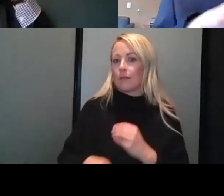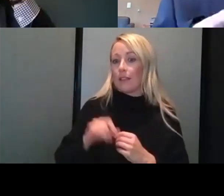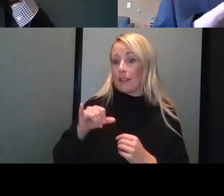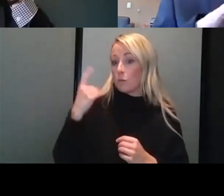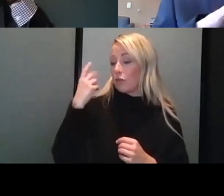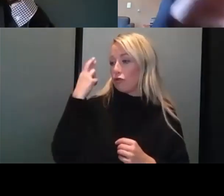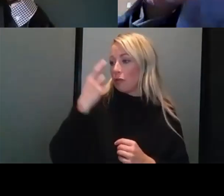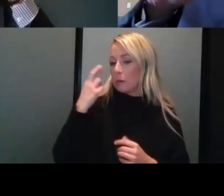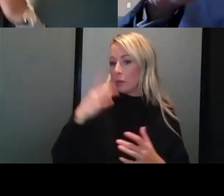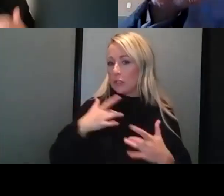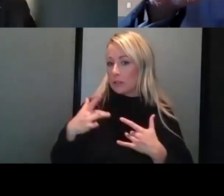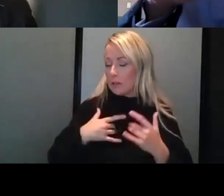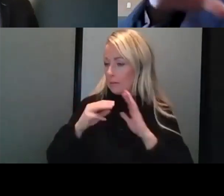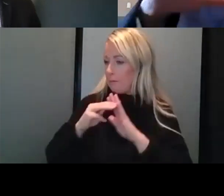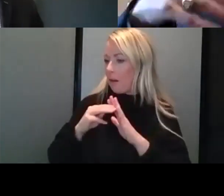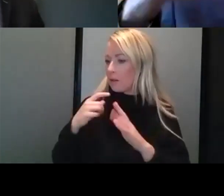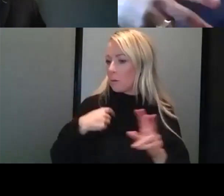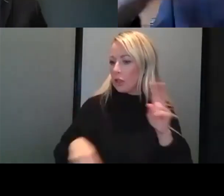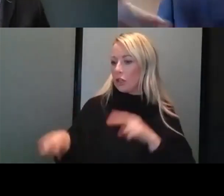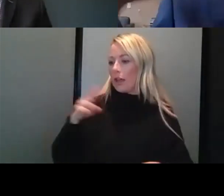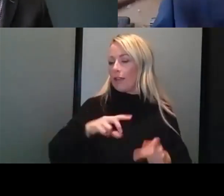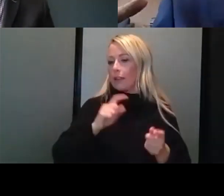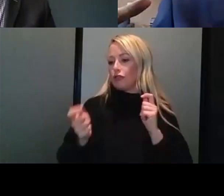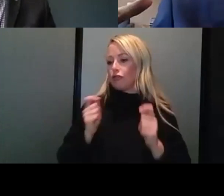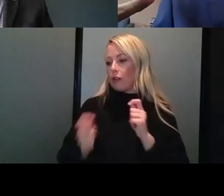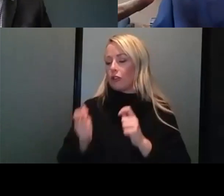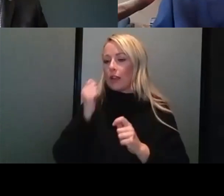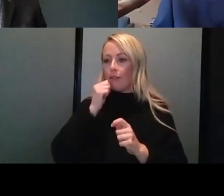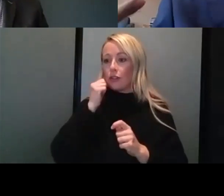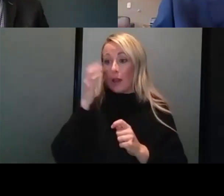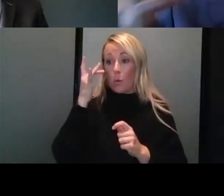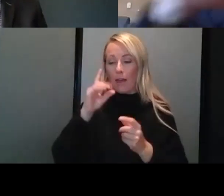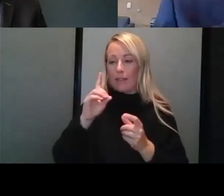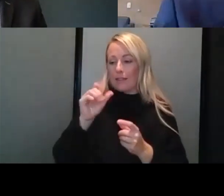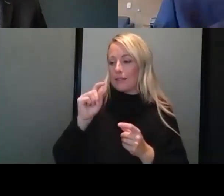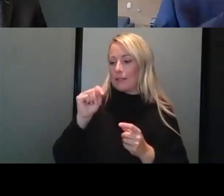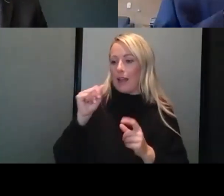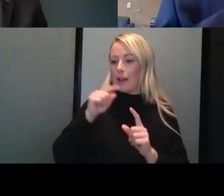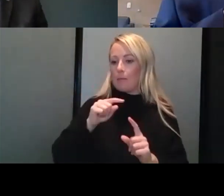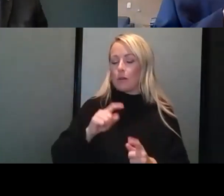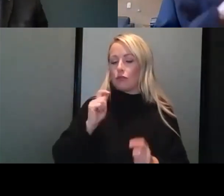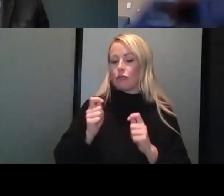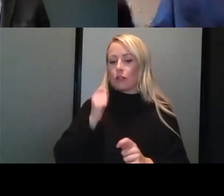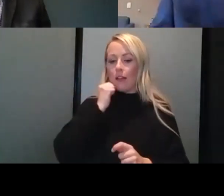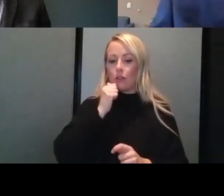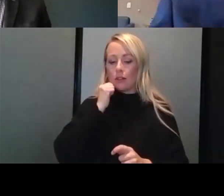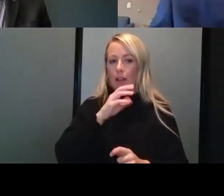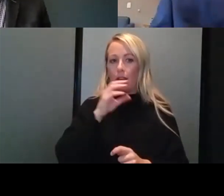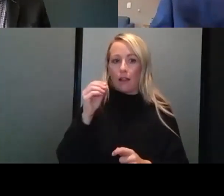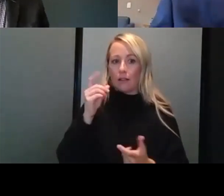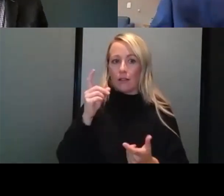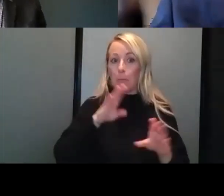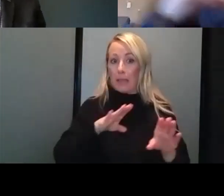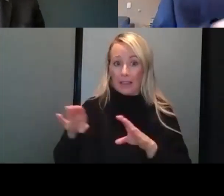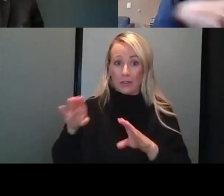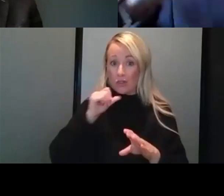concerned. So the models that we look at and they change every day because the data points change every day. Right. And as Dr. Anderson and Katz said, mean, behaviors aren't